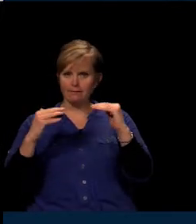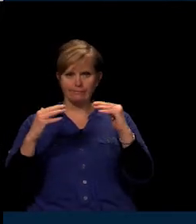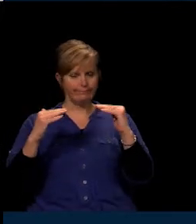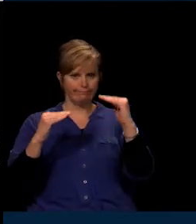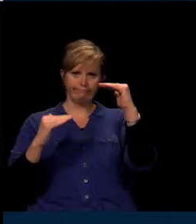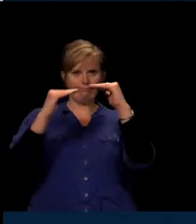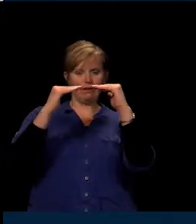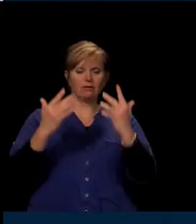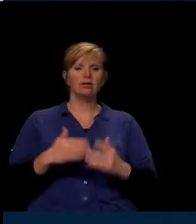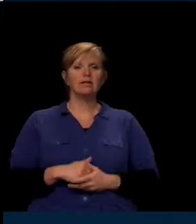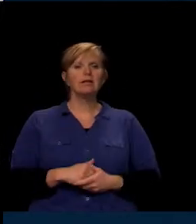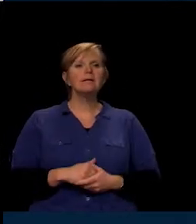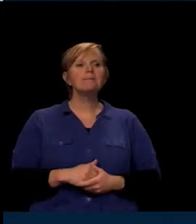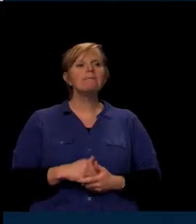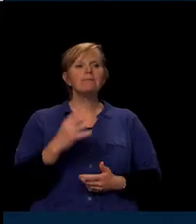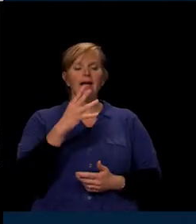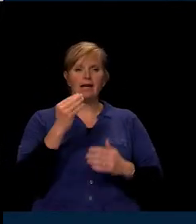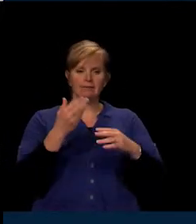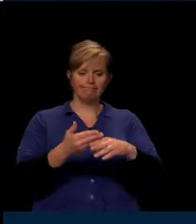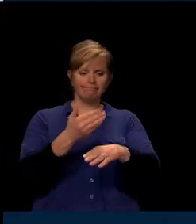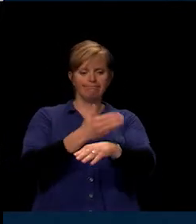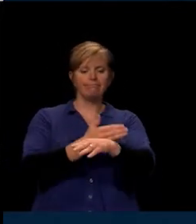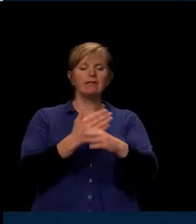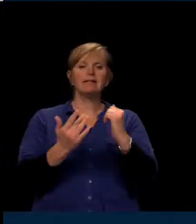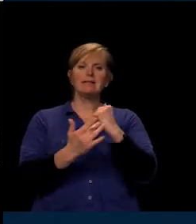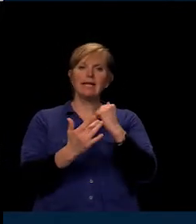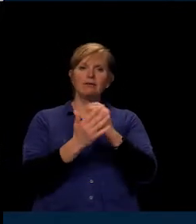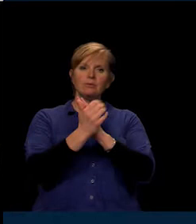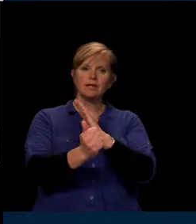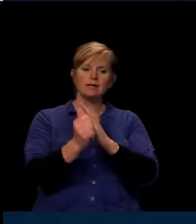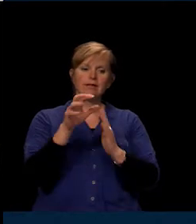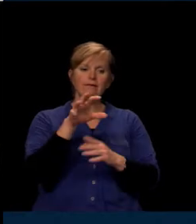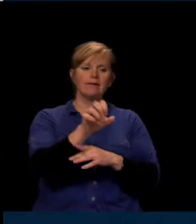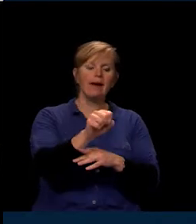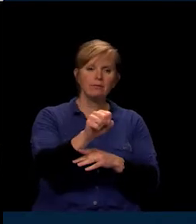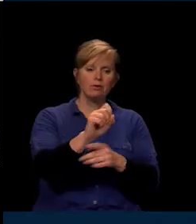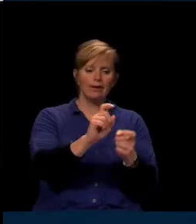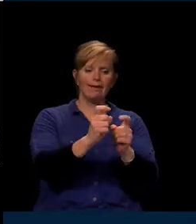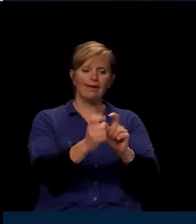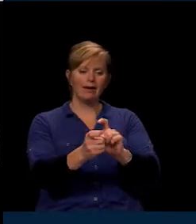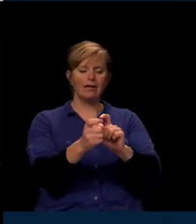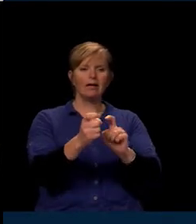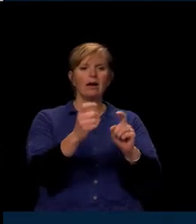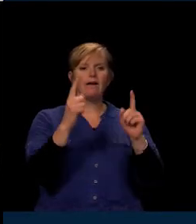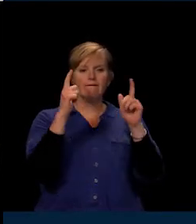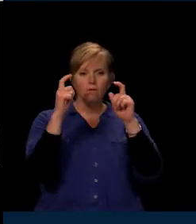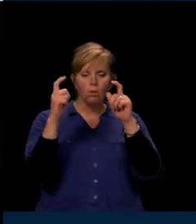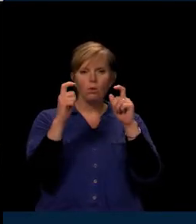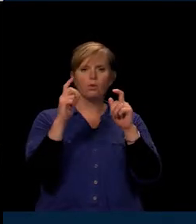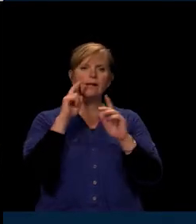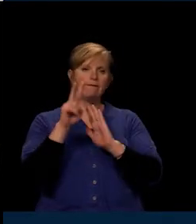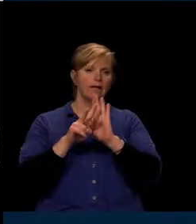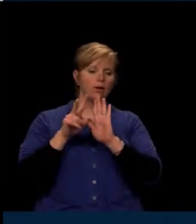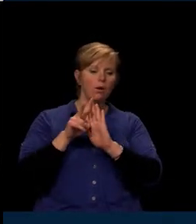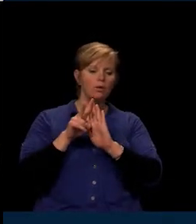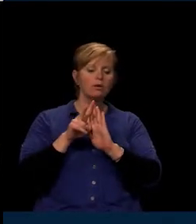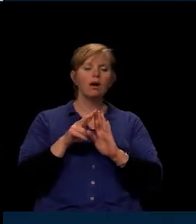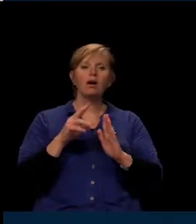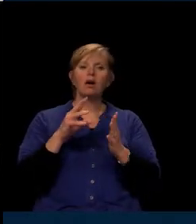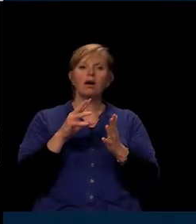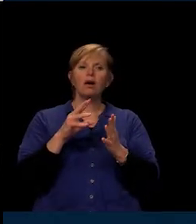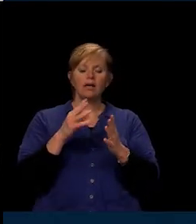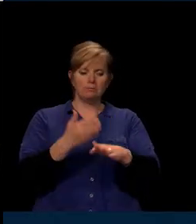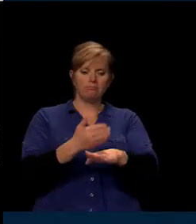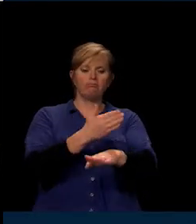skills to include capturing and editing of photo and video. It includes students' communication skills